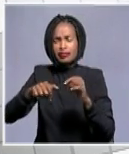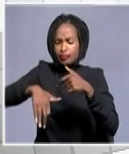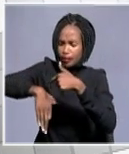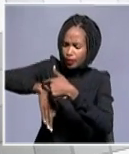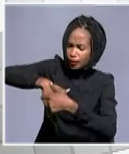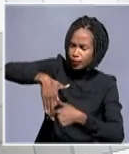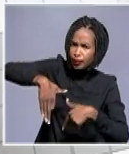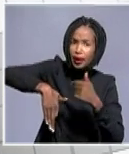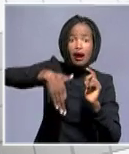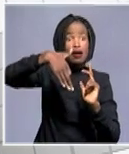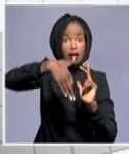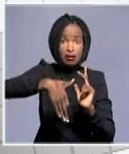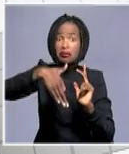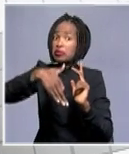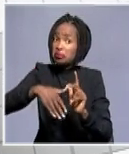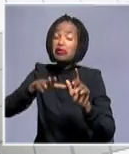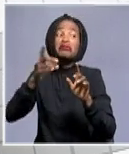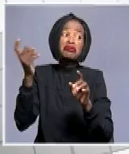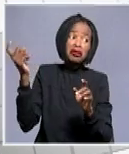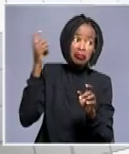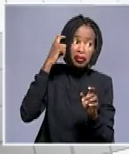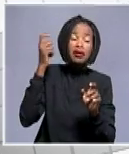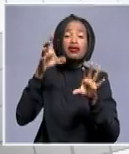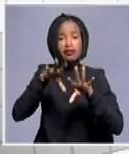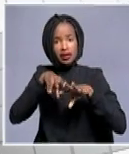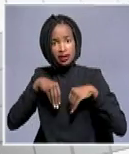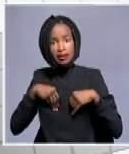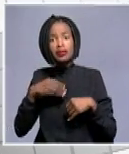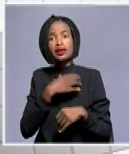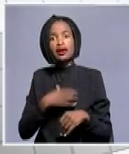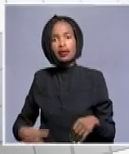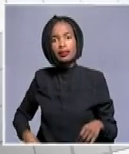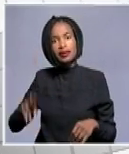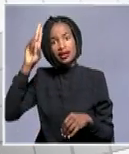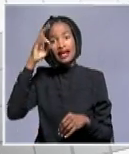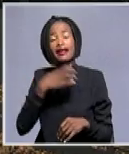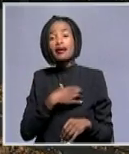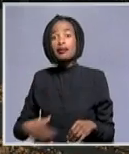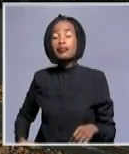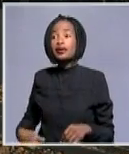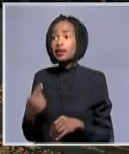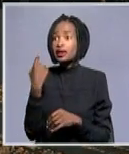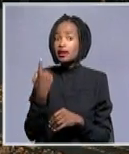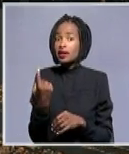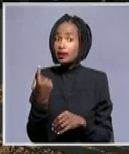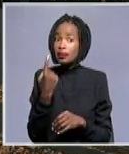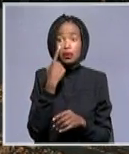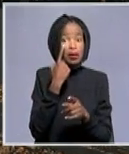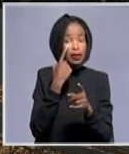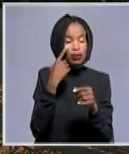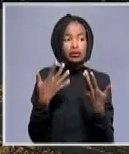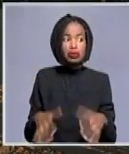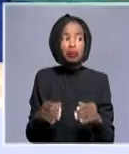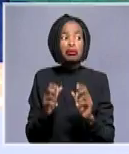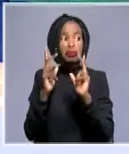Namibians have really rallied the call, something that the president even observed during his official launch speech,